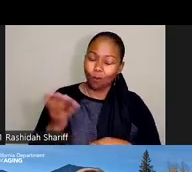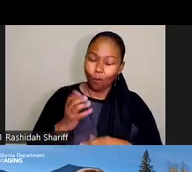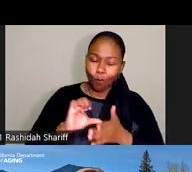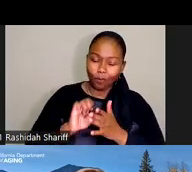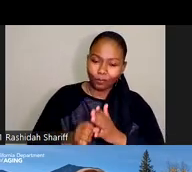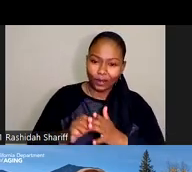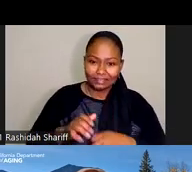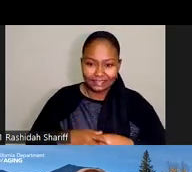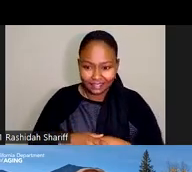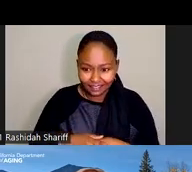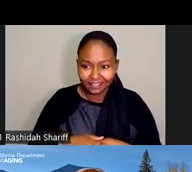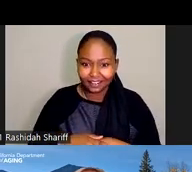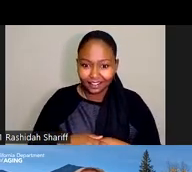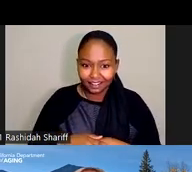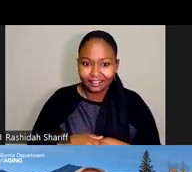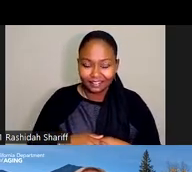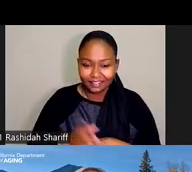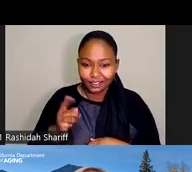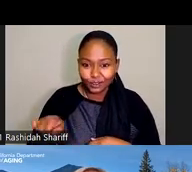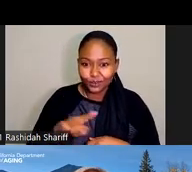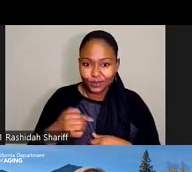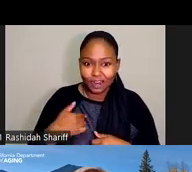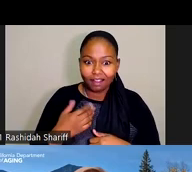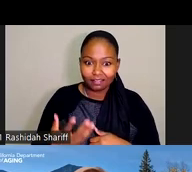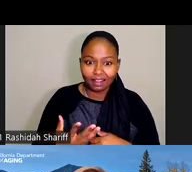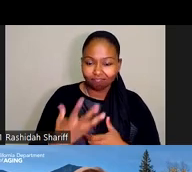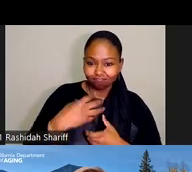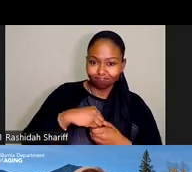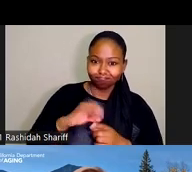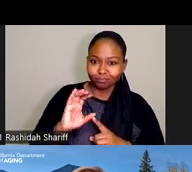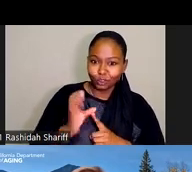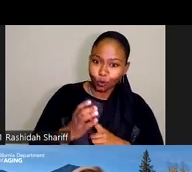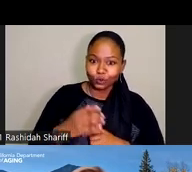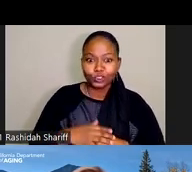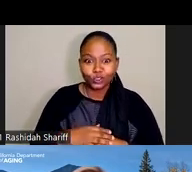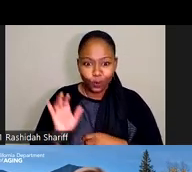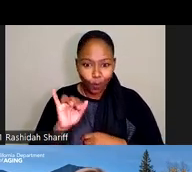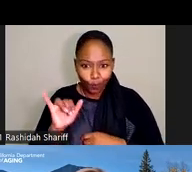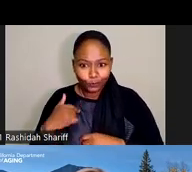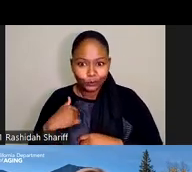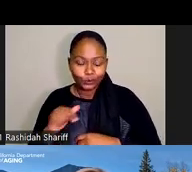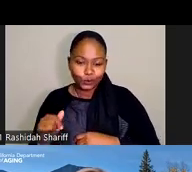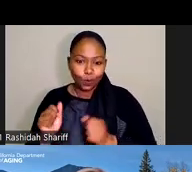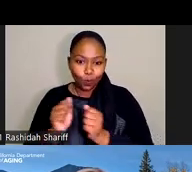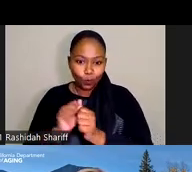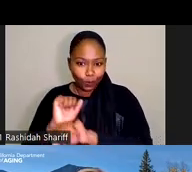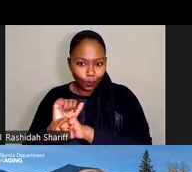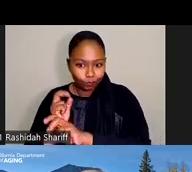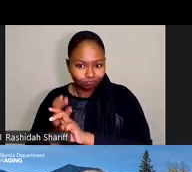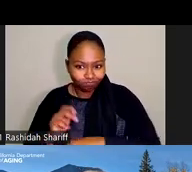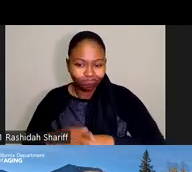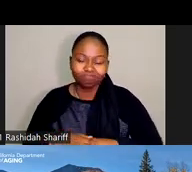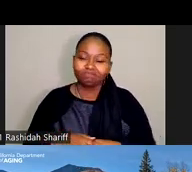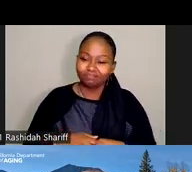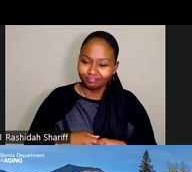that you've built a culture in this virtual environment as an as an impact stakeholder group. So